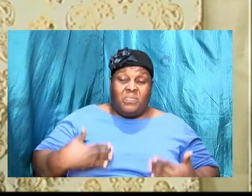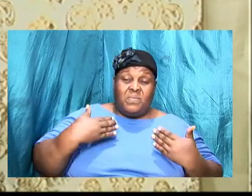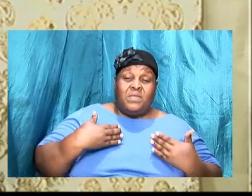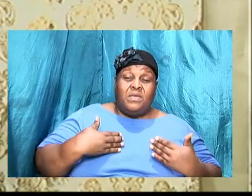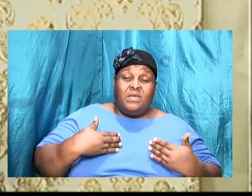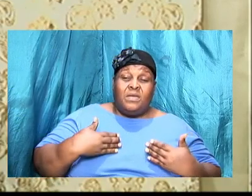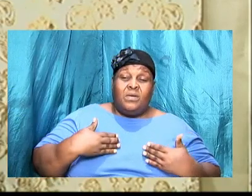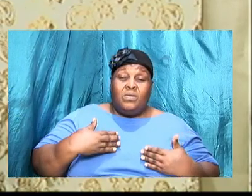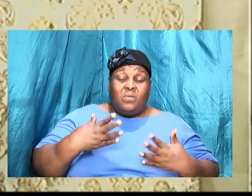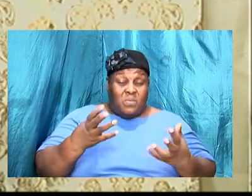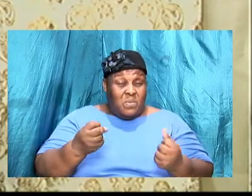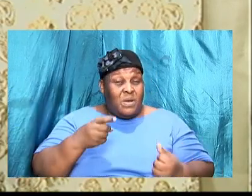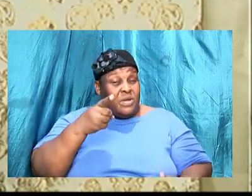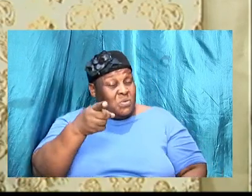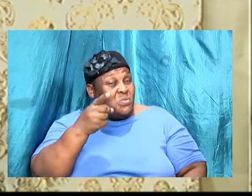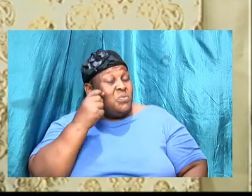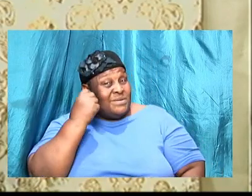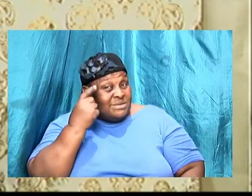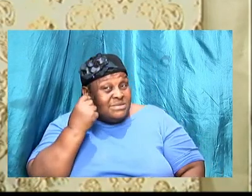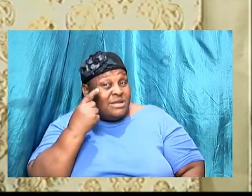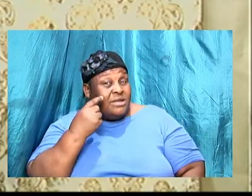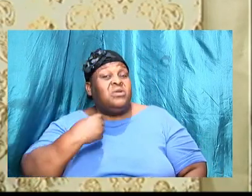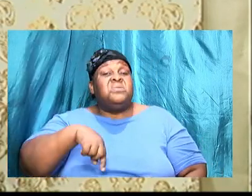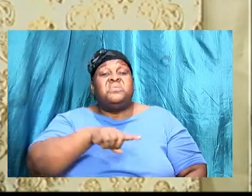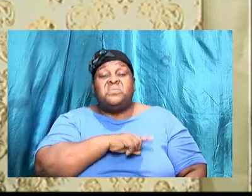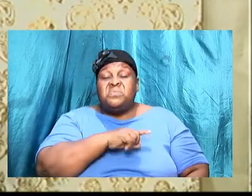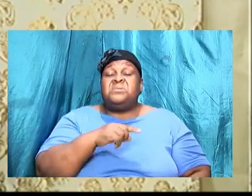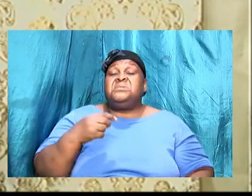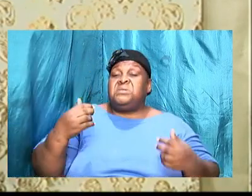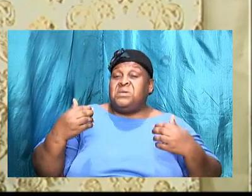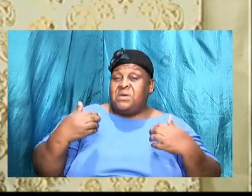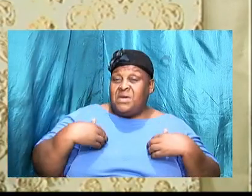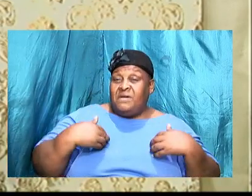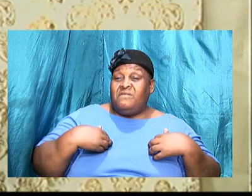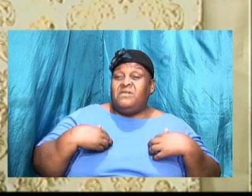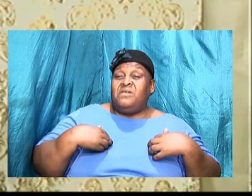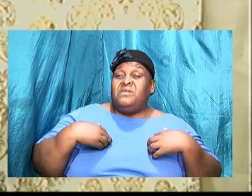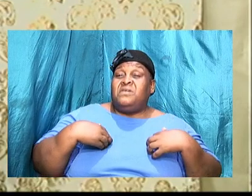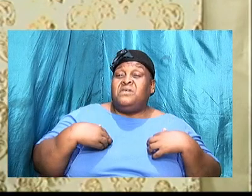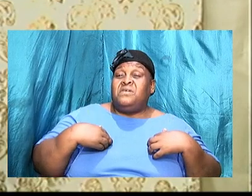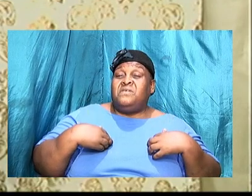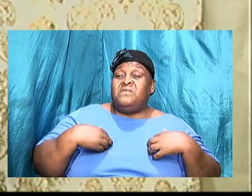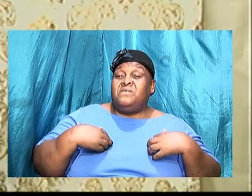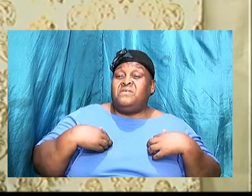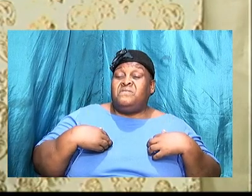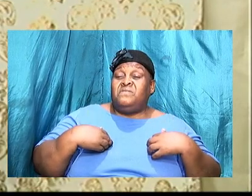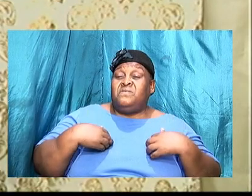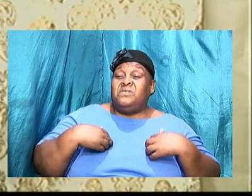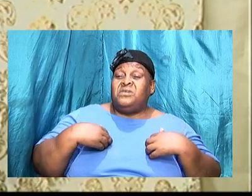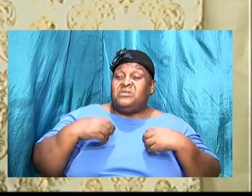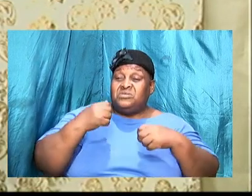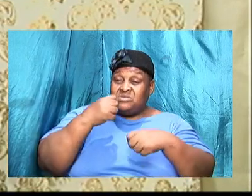to face the consequence, we have to bear the consequence, and live with our decision.